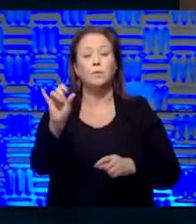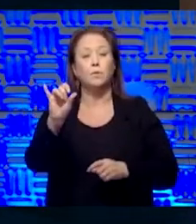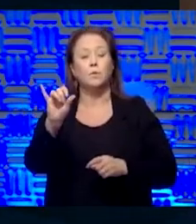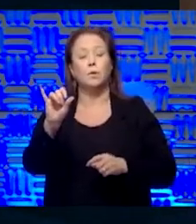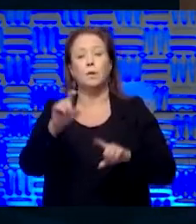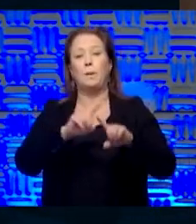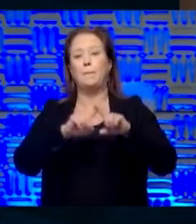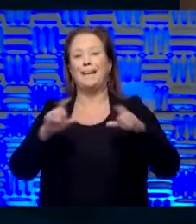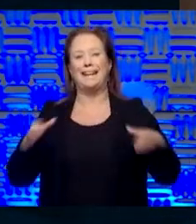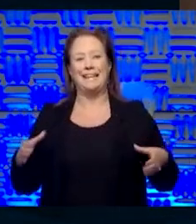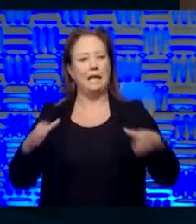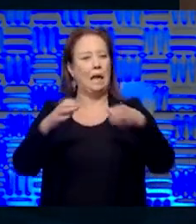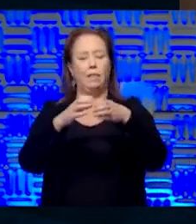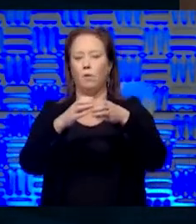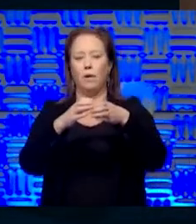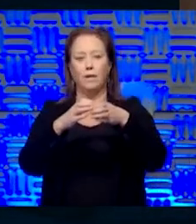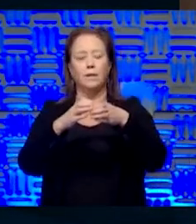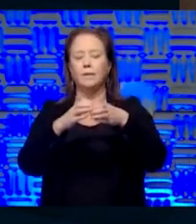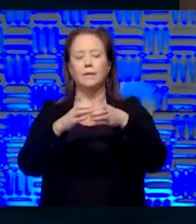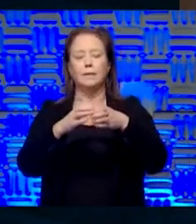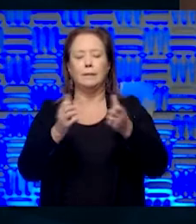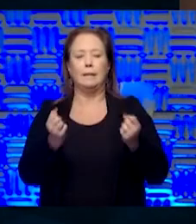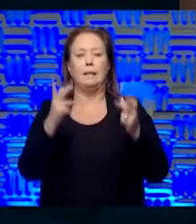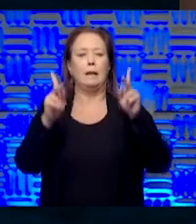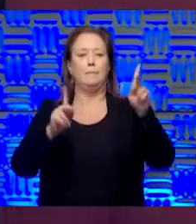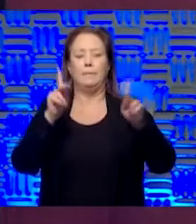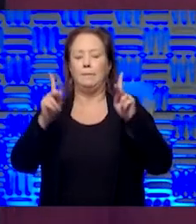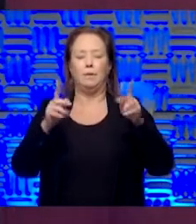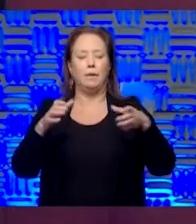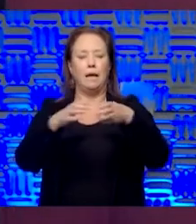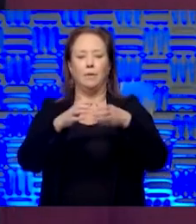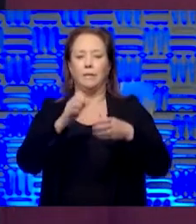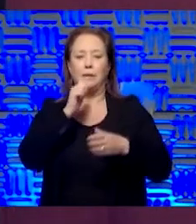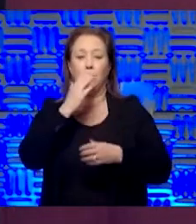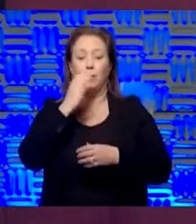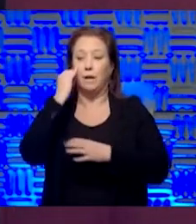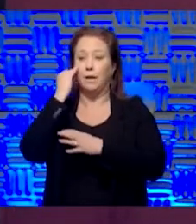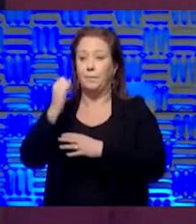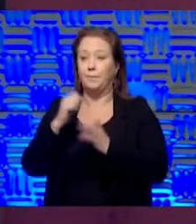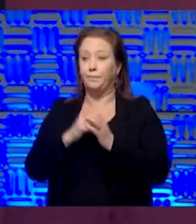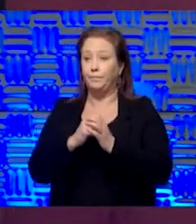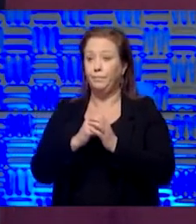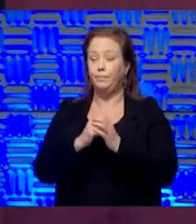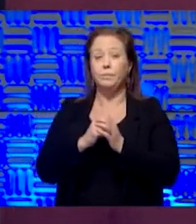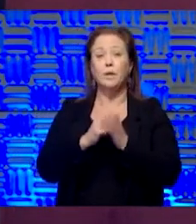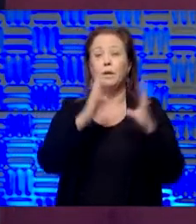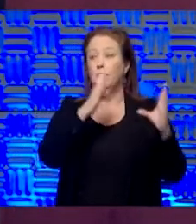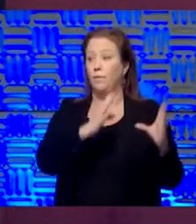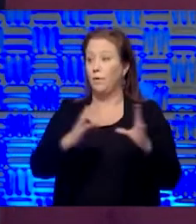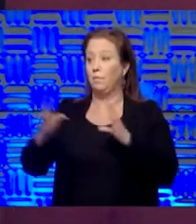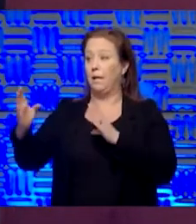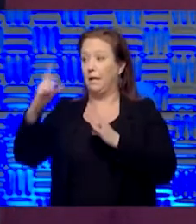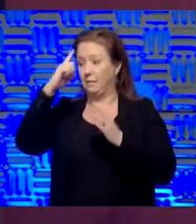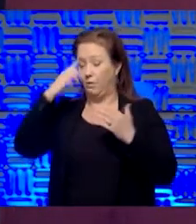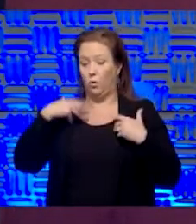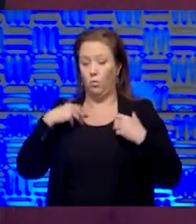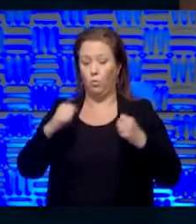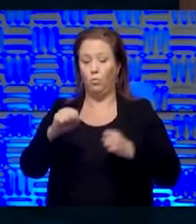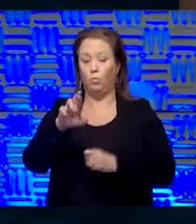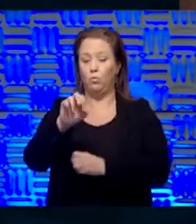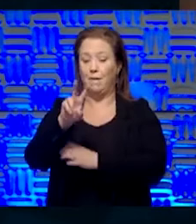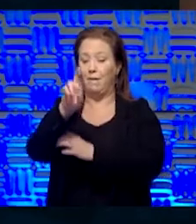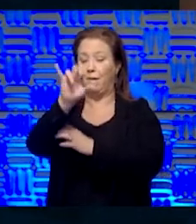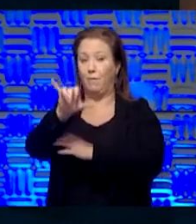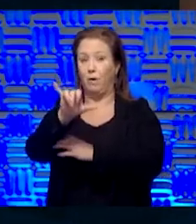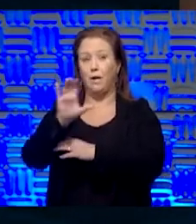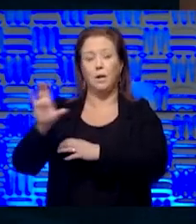ought not be done by the gathering in large crowds. And when it comes to plans being put in place for recovery, what do you